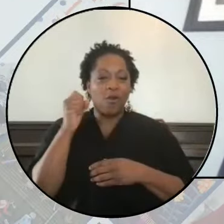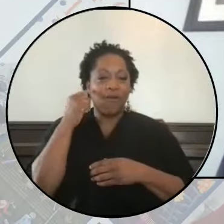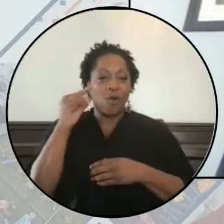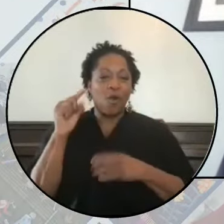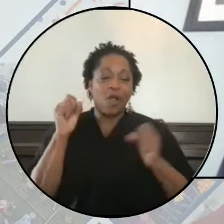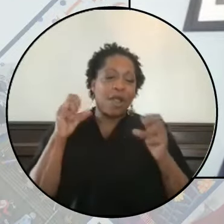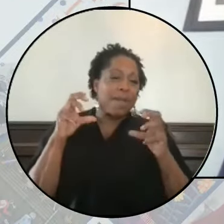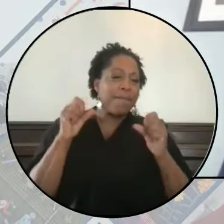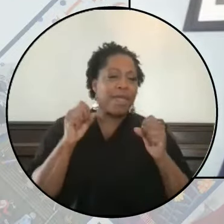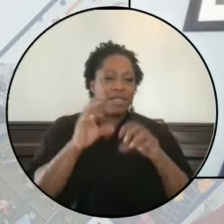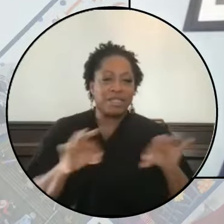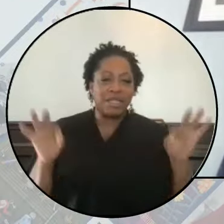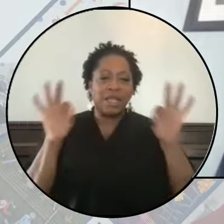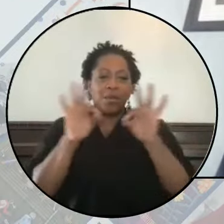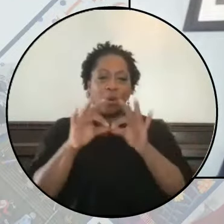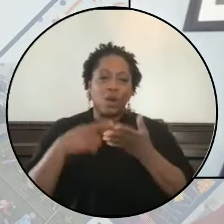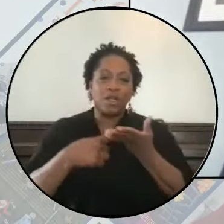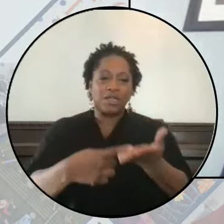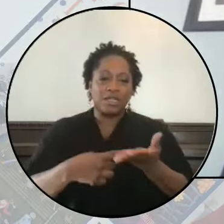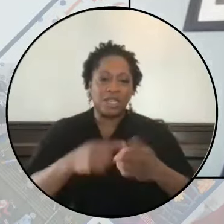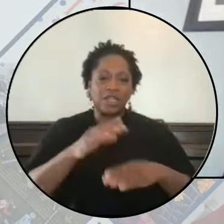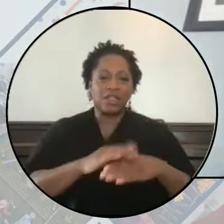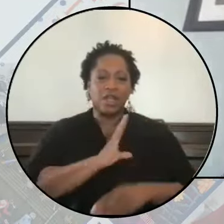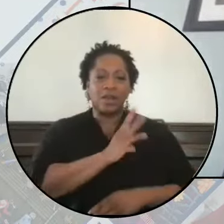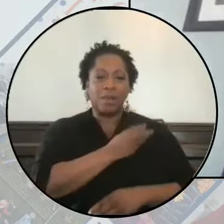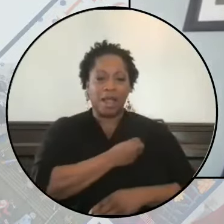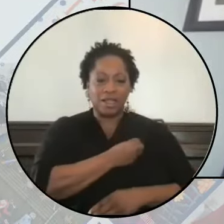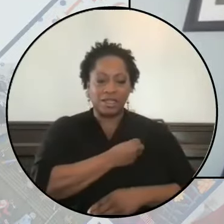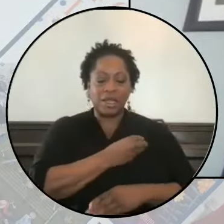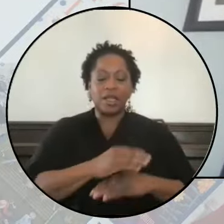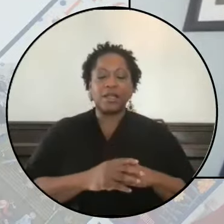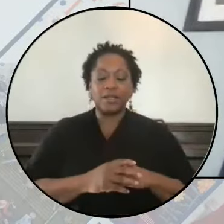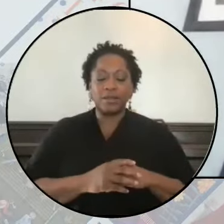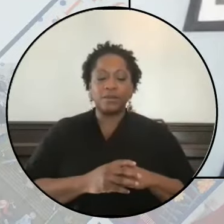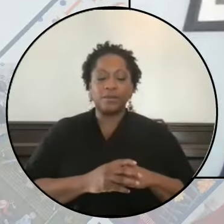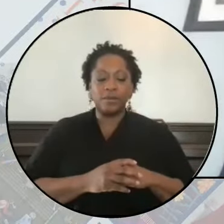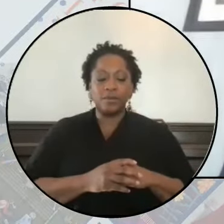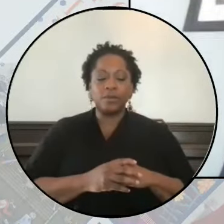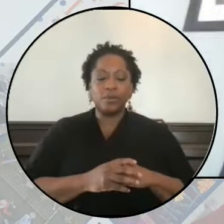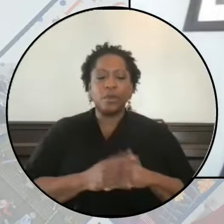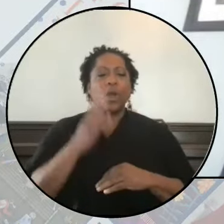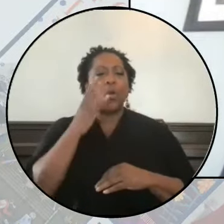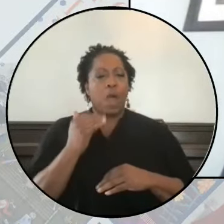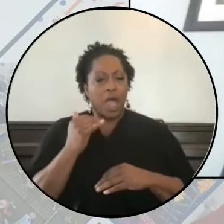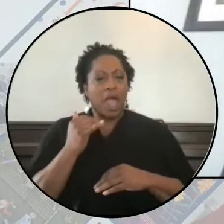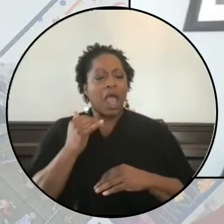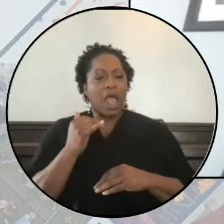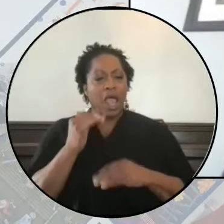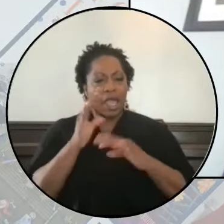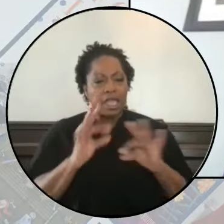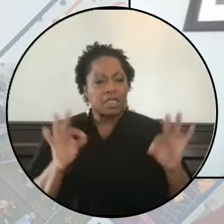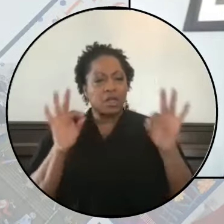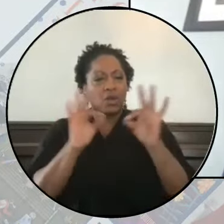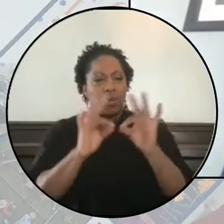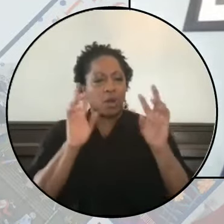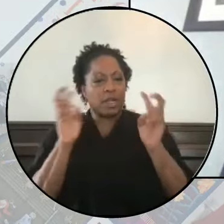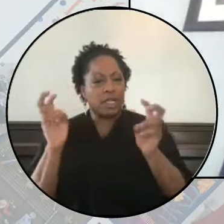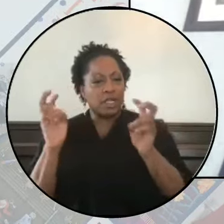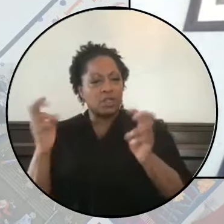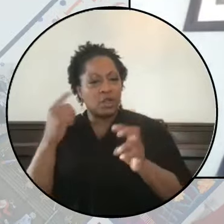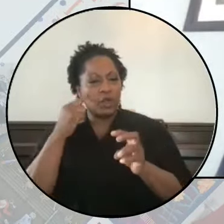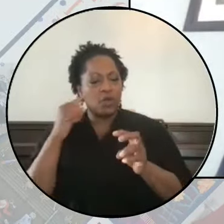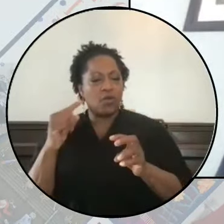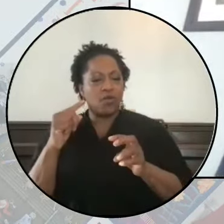important discussion on Palestine and why it is such a crucial issue for